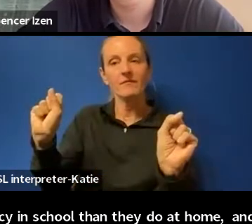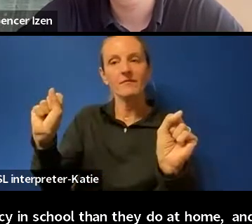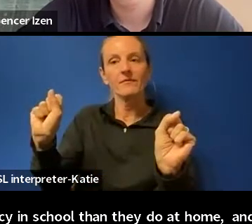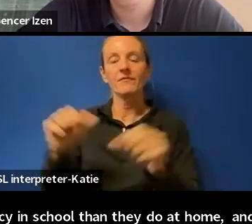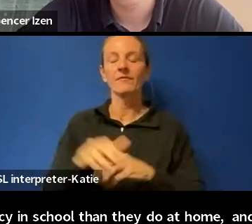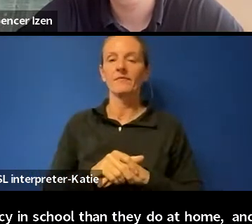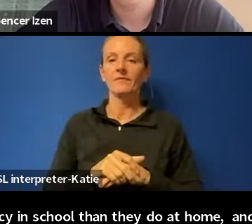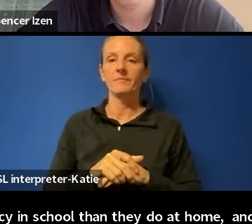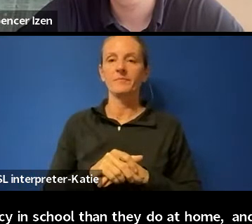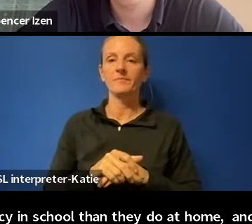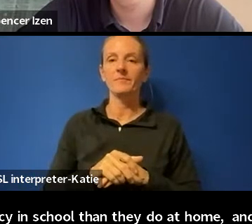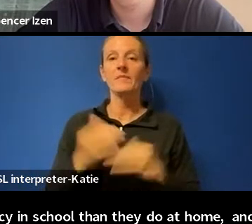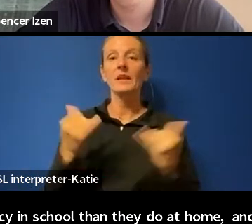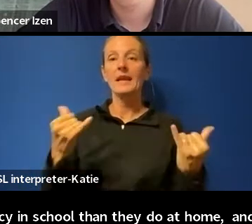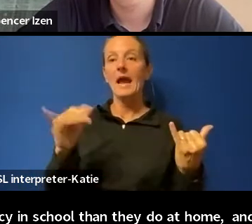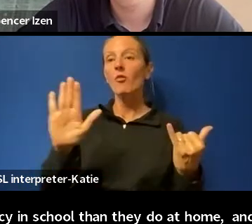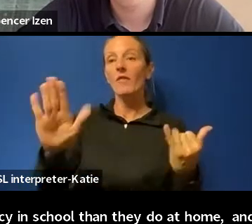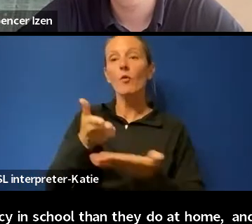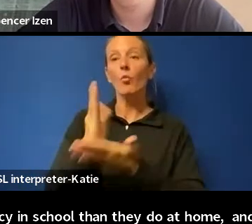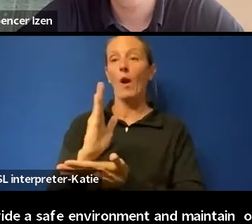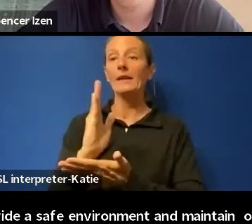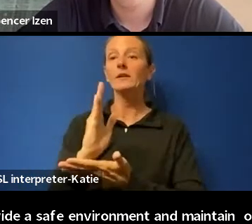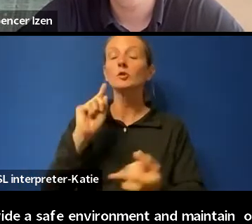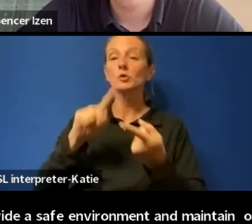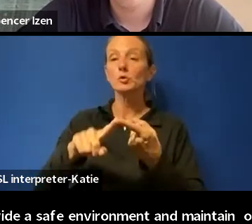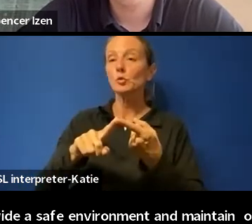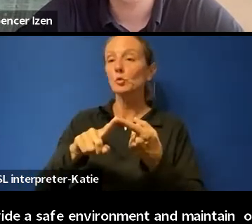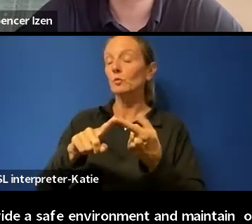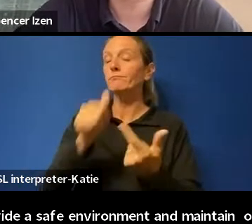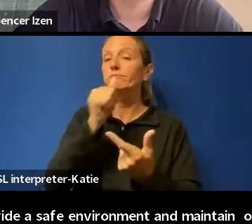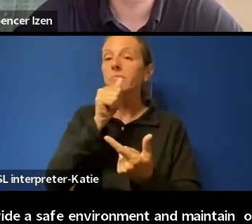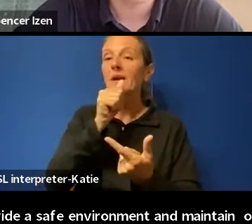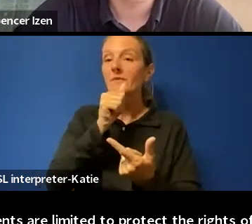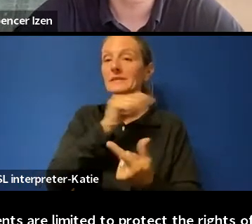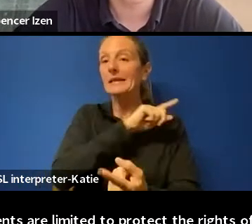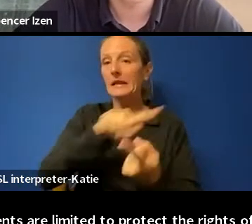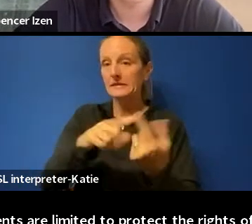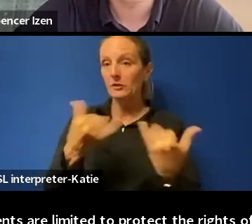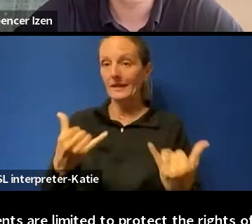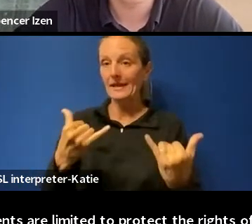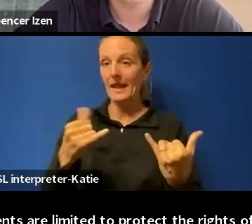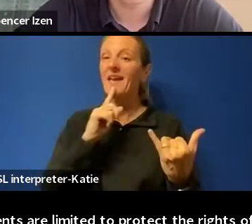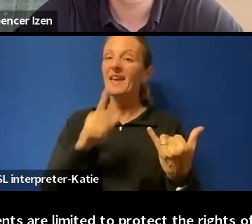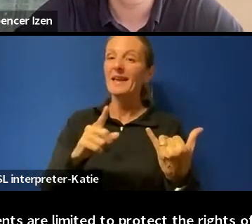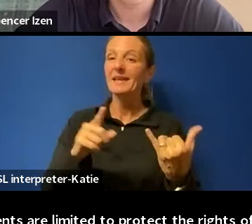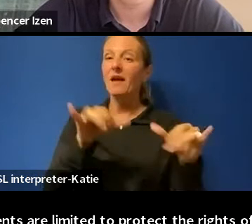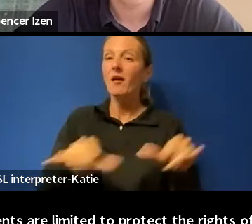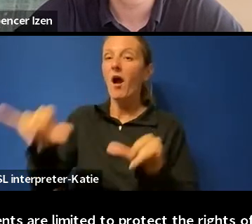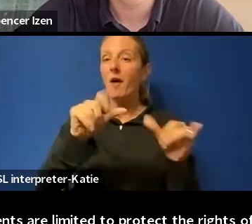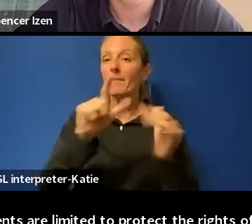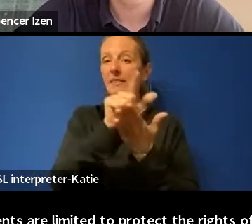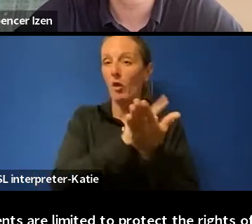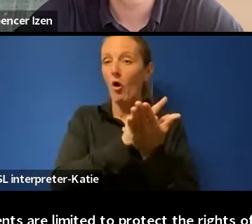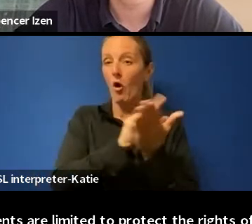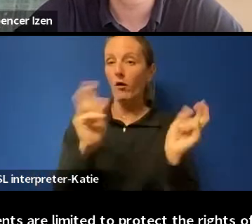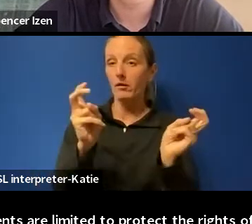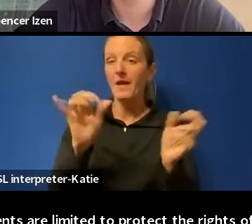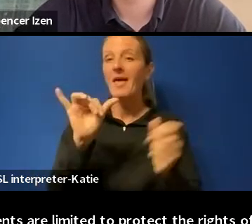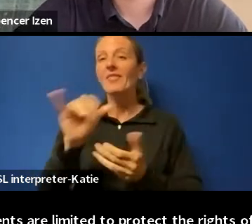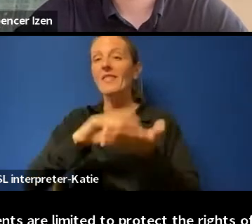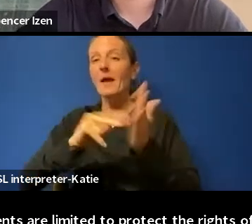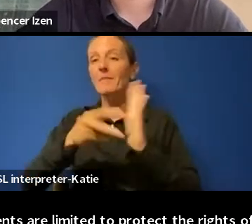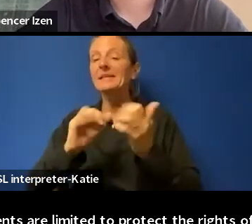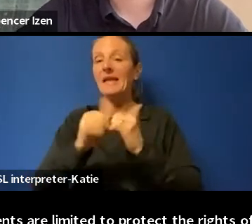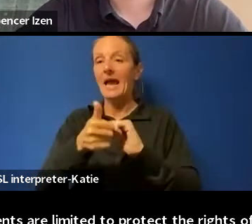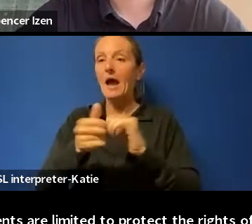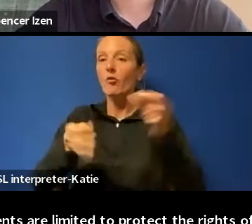A student's right to privacy to date has largely been shaped by what we call the common law, which refers to the way that court decisions shape our laws